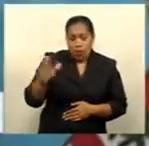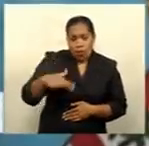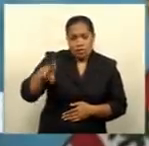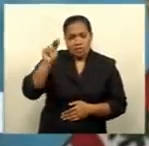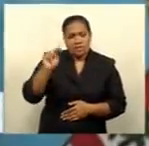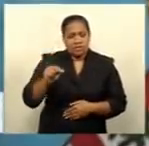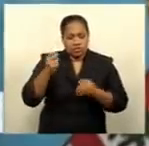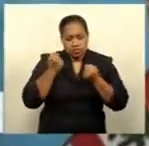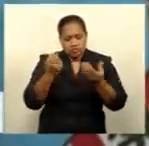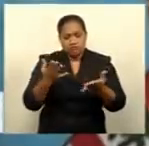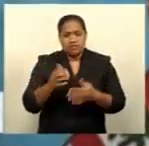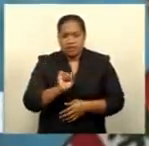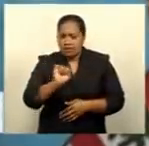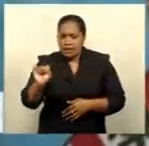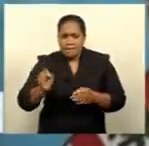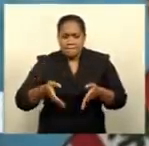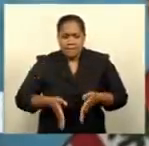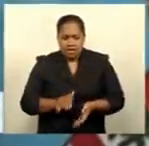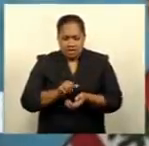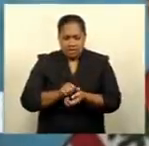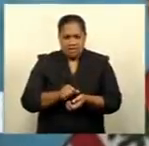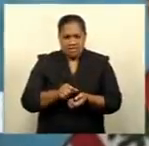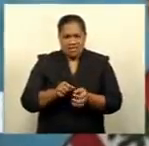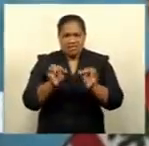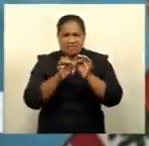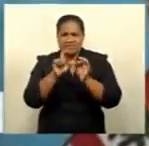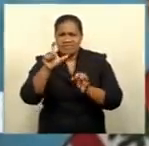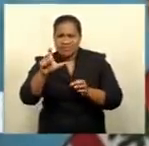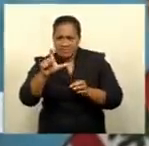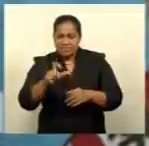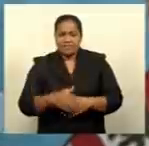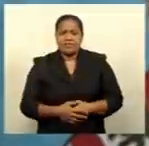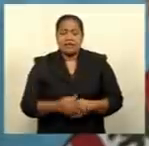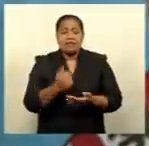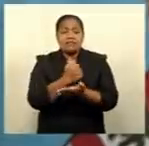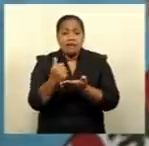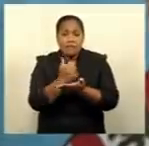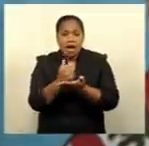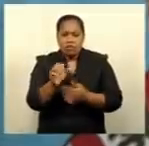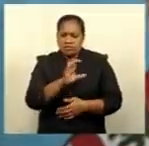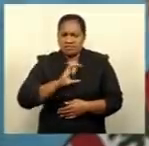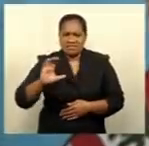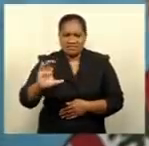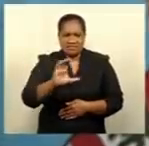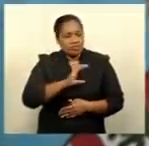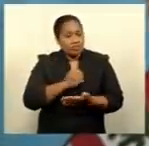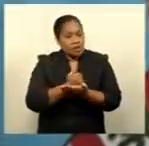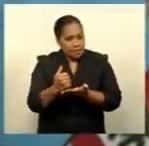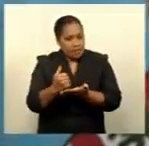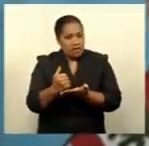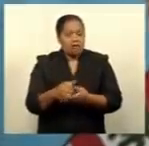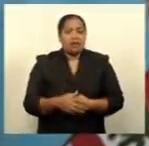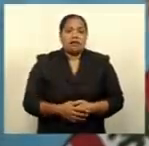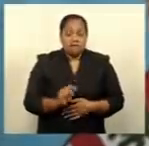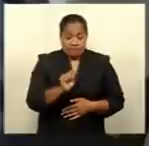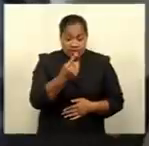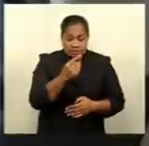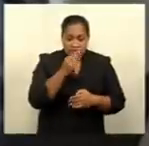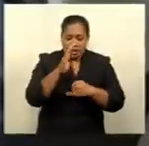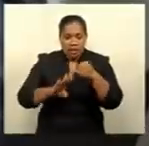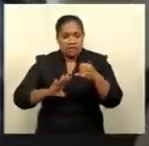registration number, or citizenship number, their first and last name,